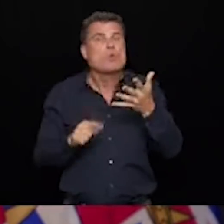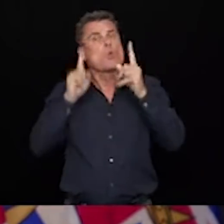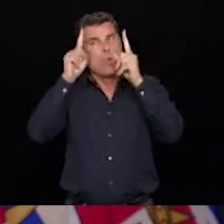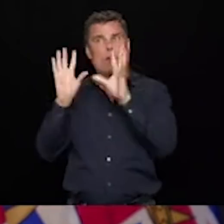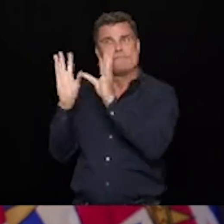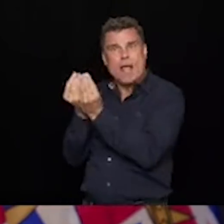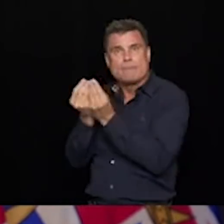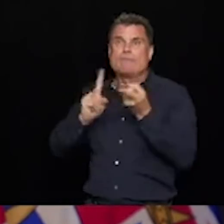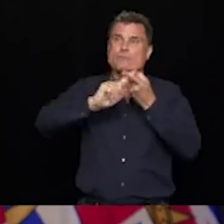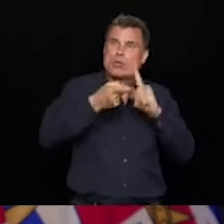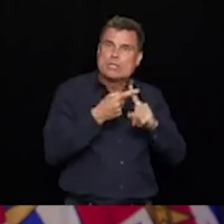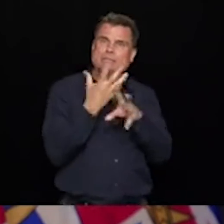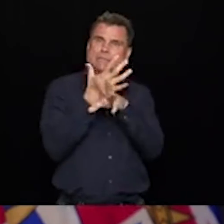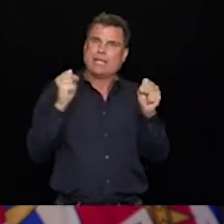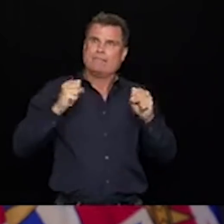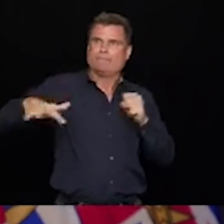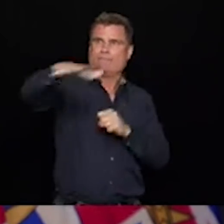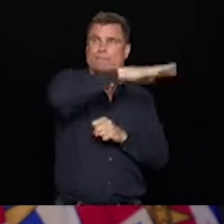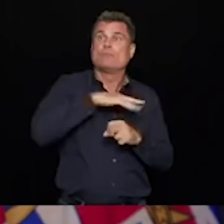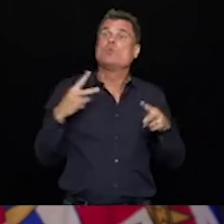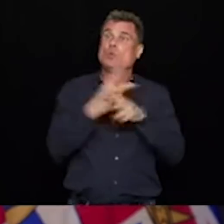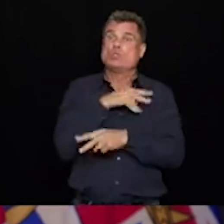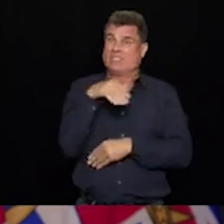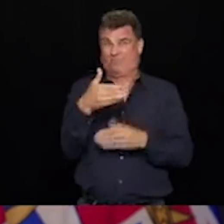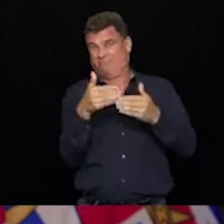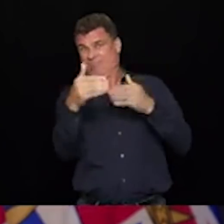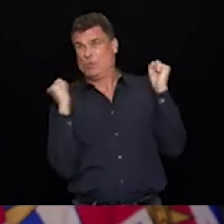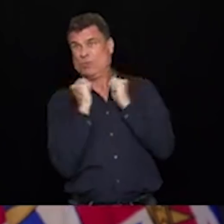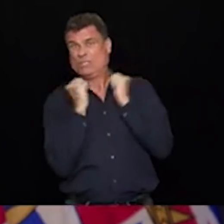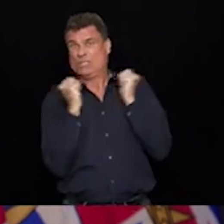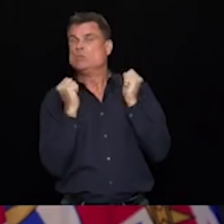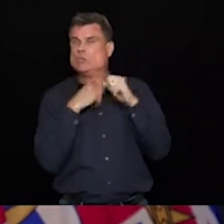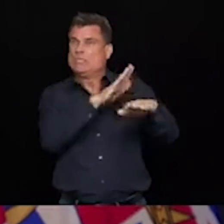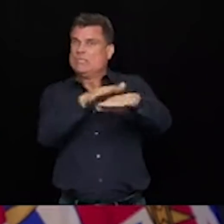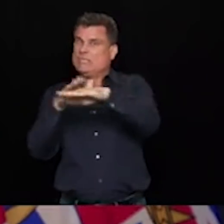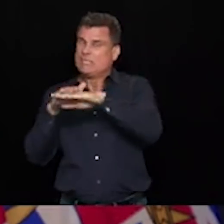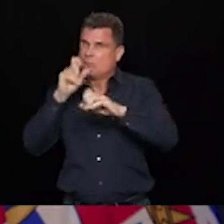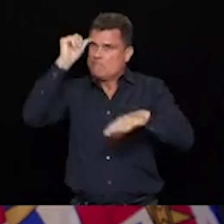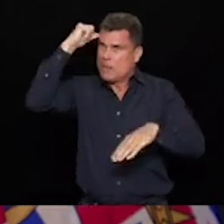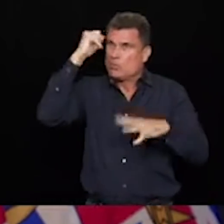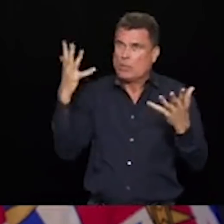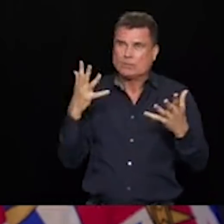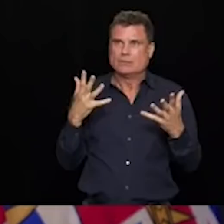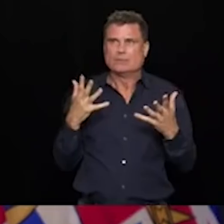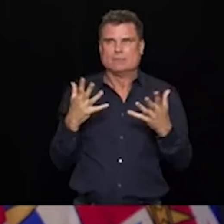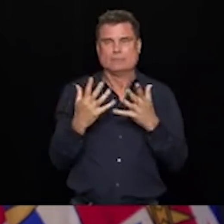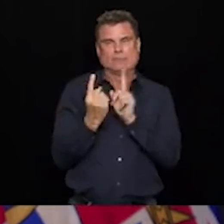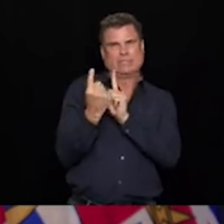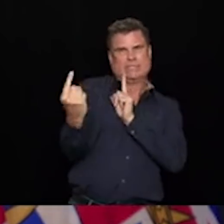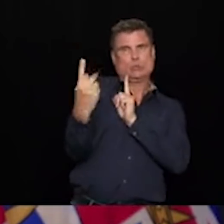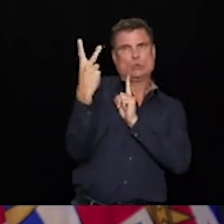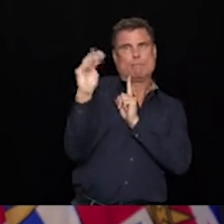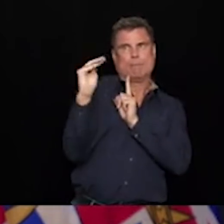to take a few minutes to determine what are our safe distances for each of our activities. I know it would be